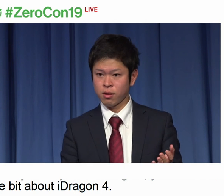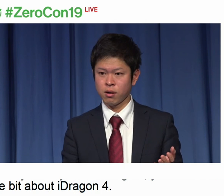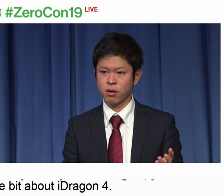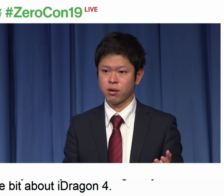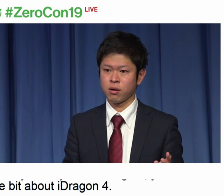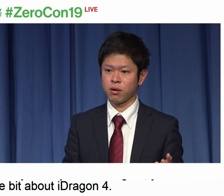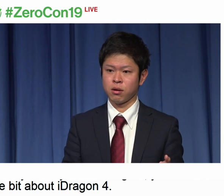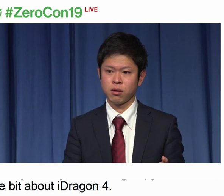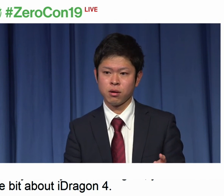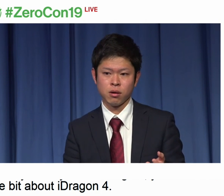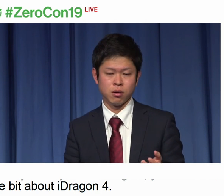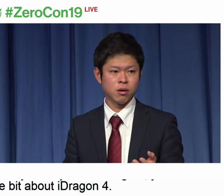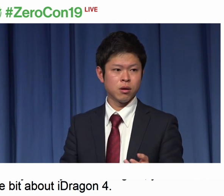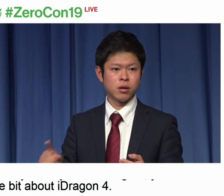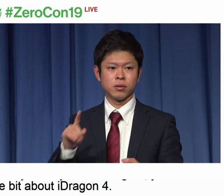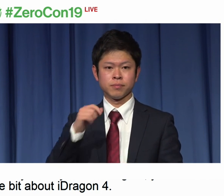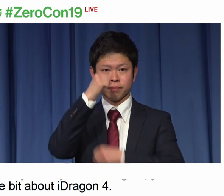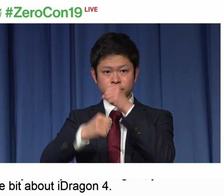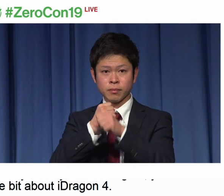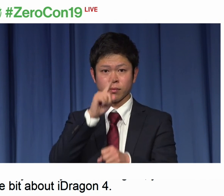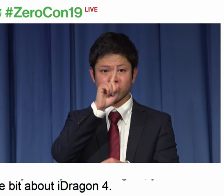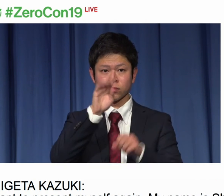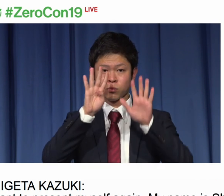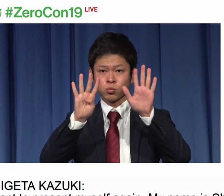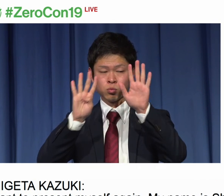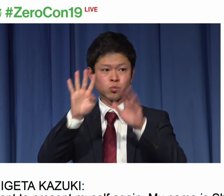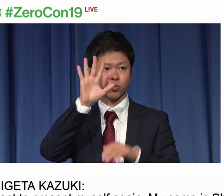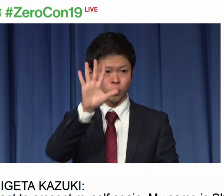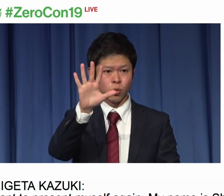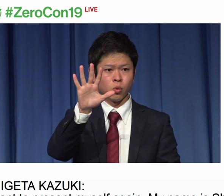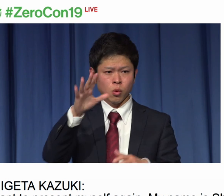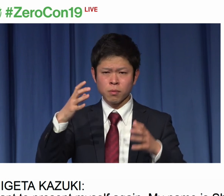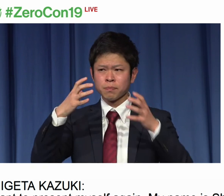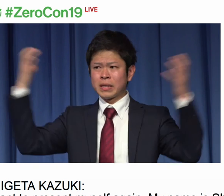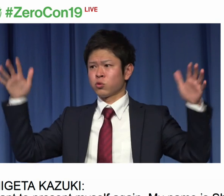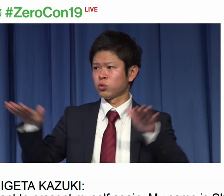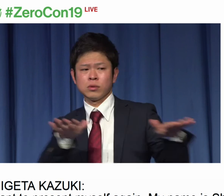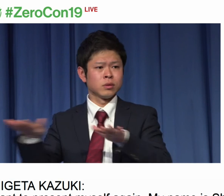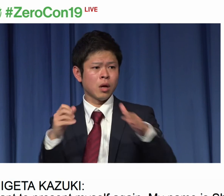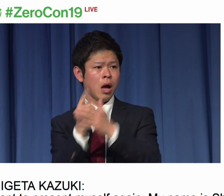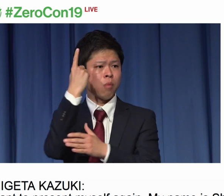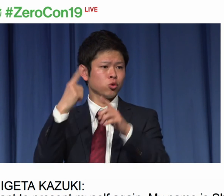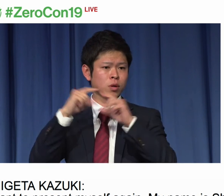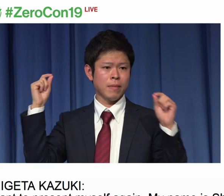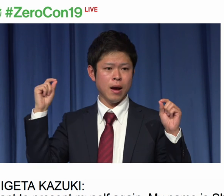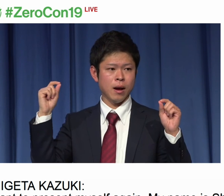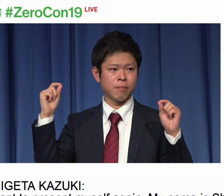This project was started because we had a traumatic experience.